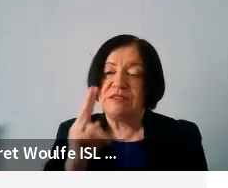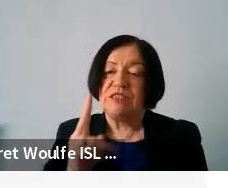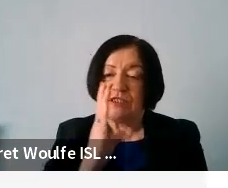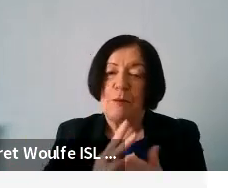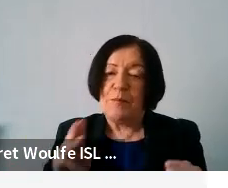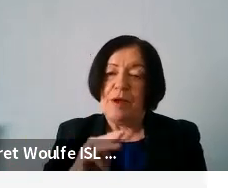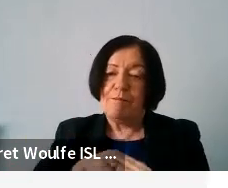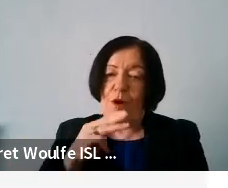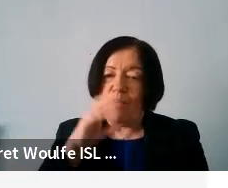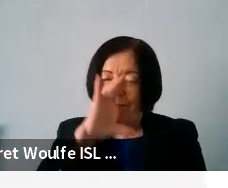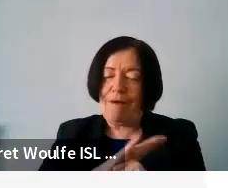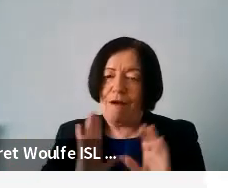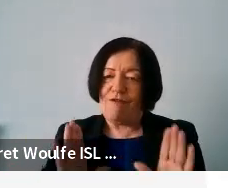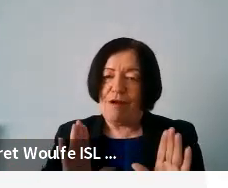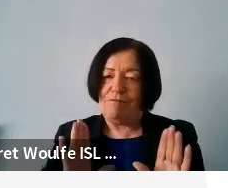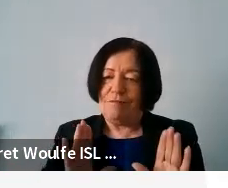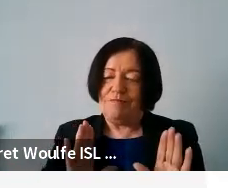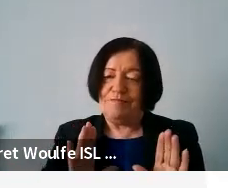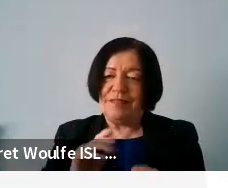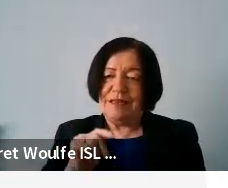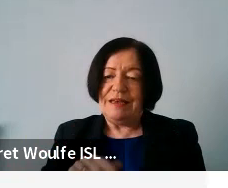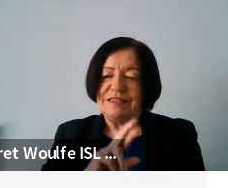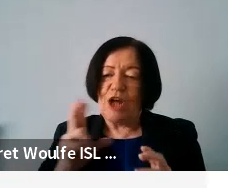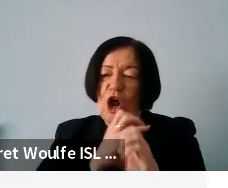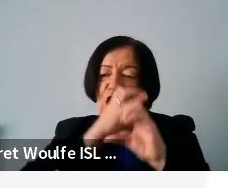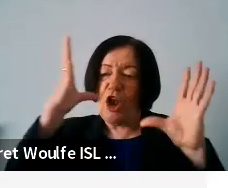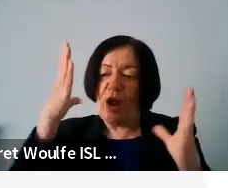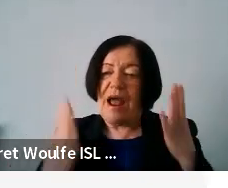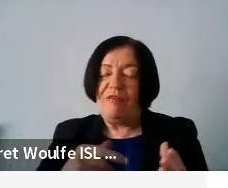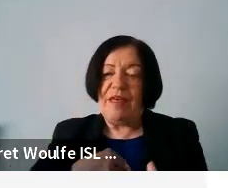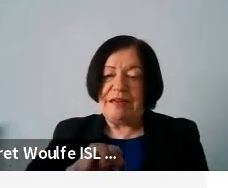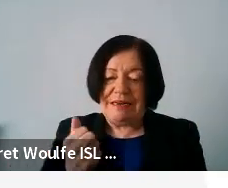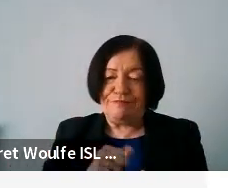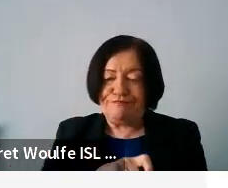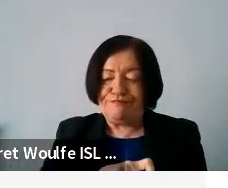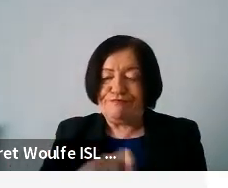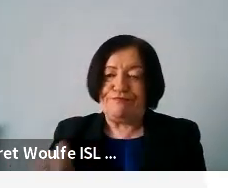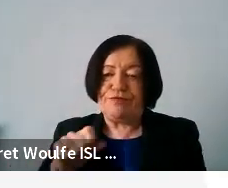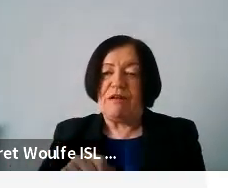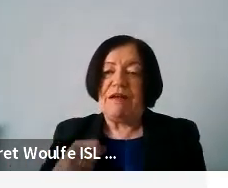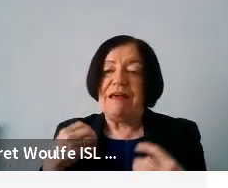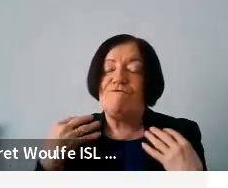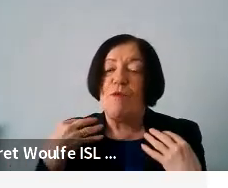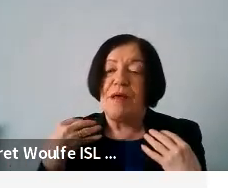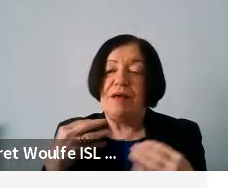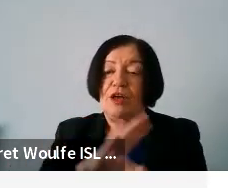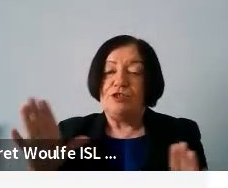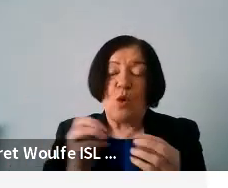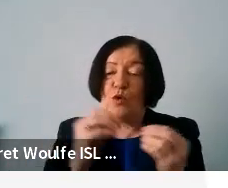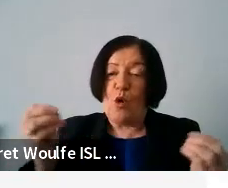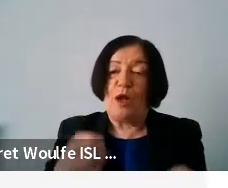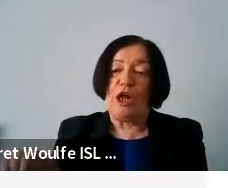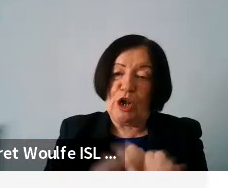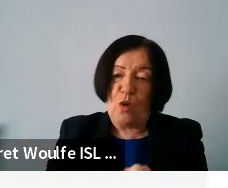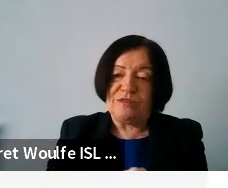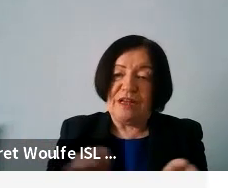people are more conscious about the fact that it is unclear to how they store and how they use their data. So don't open it, close it and